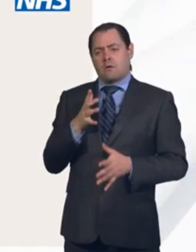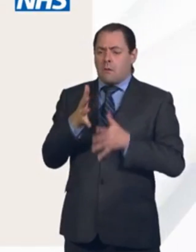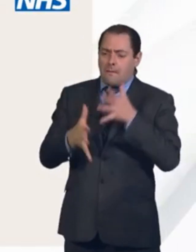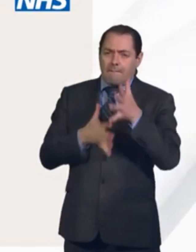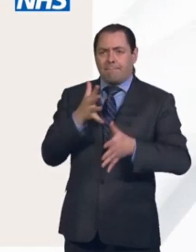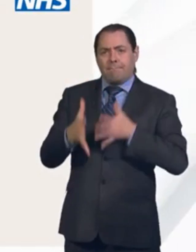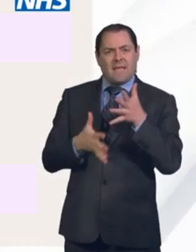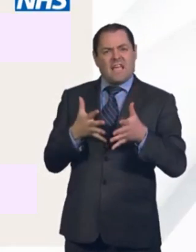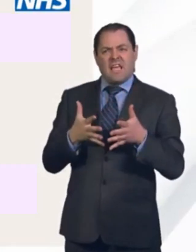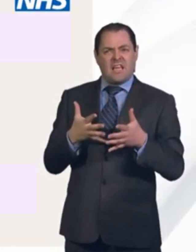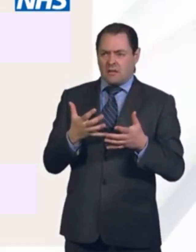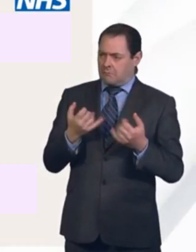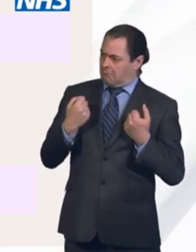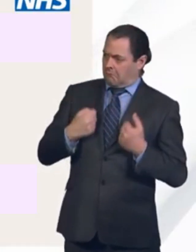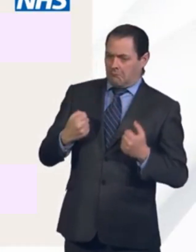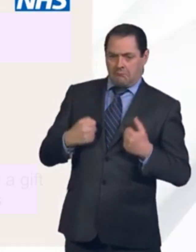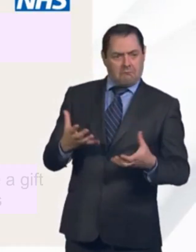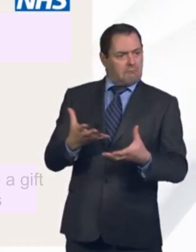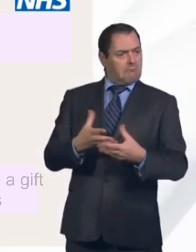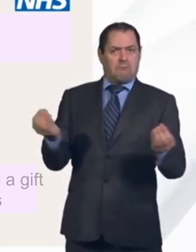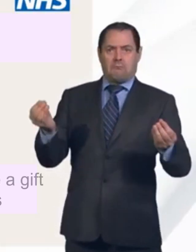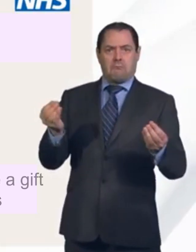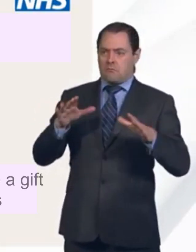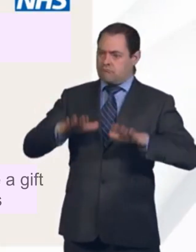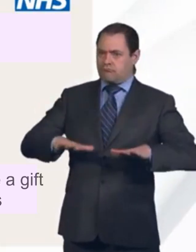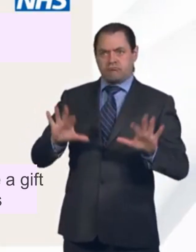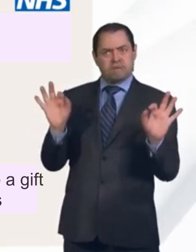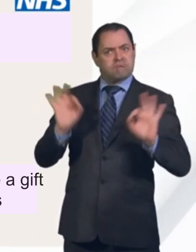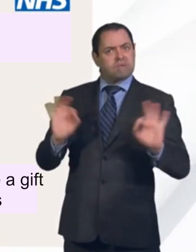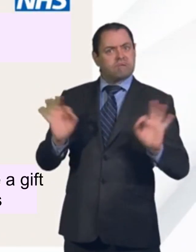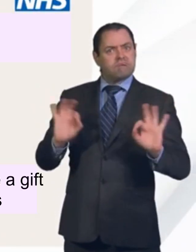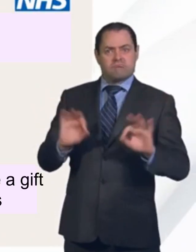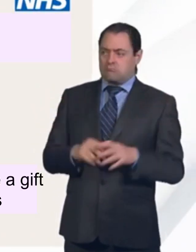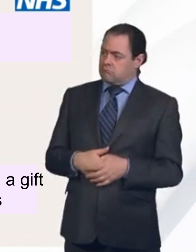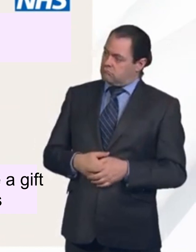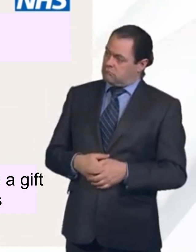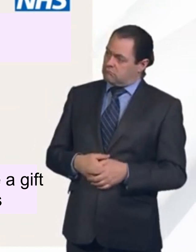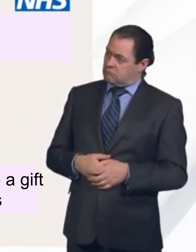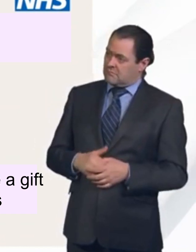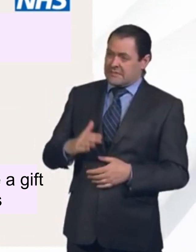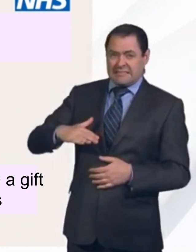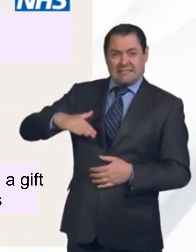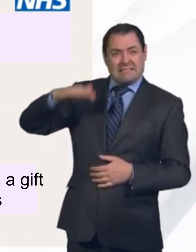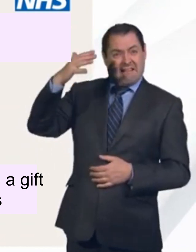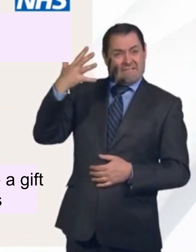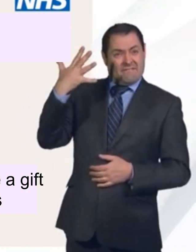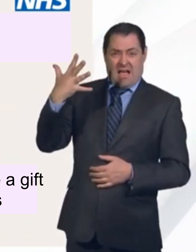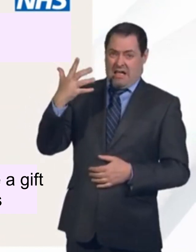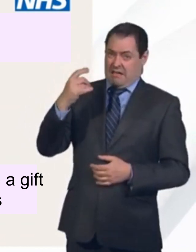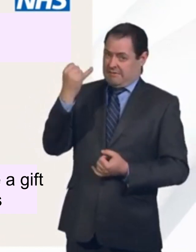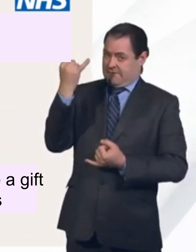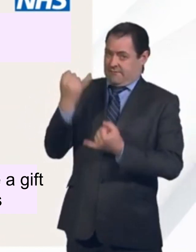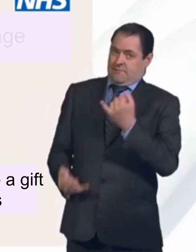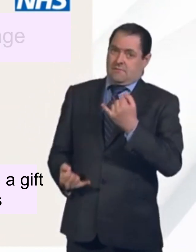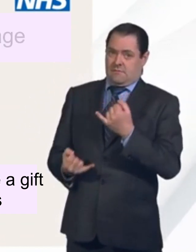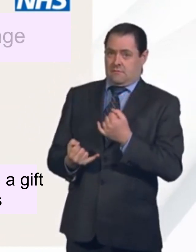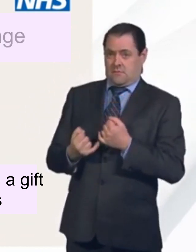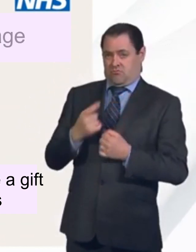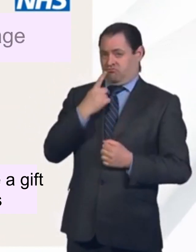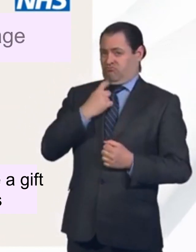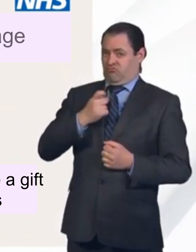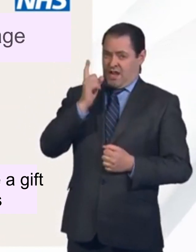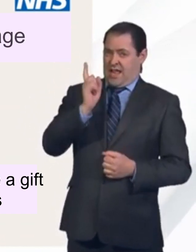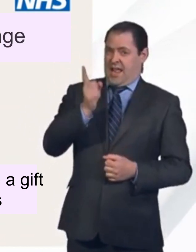I'll give everyone in the UK a present. And level five is the most critical. The kind of